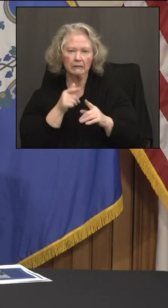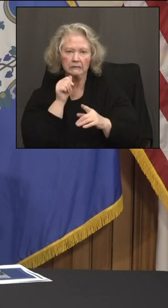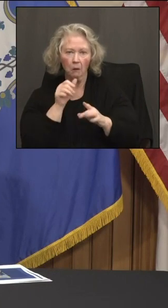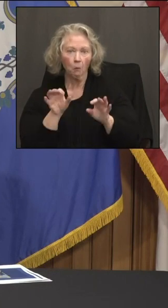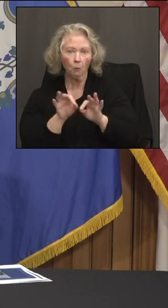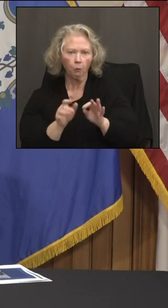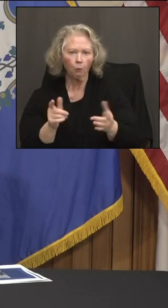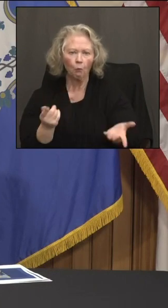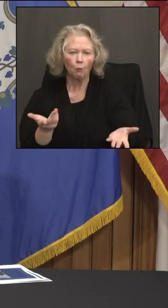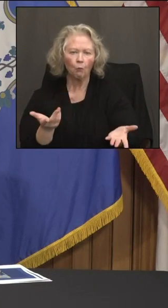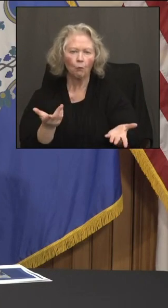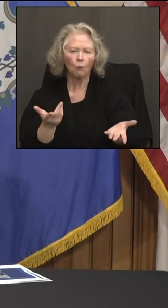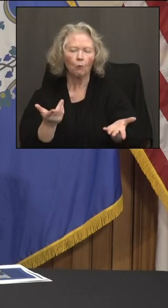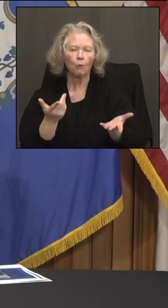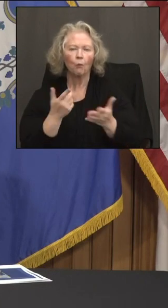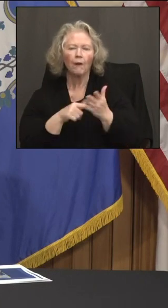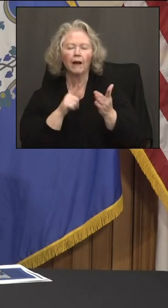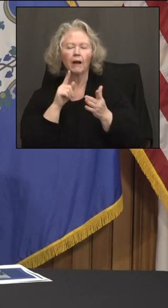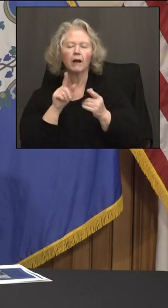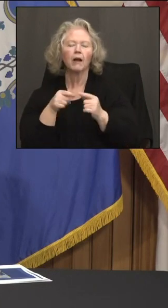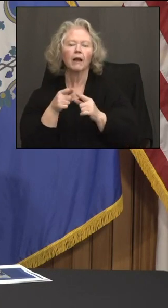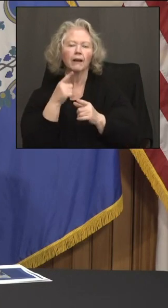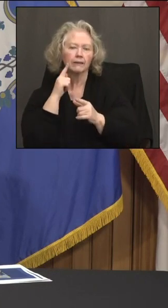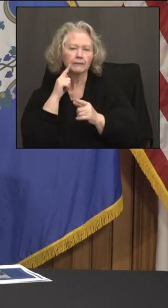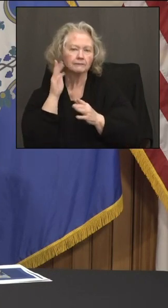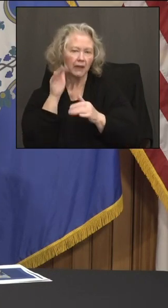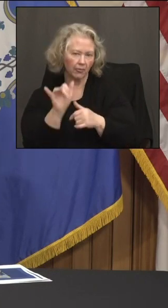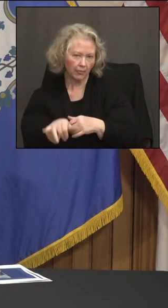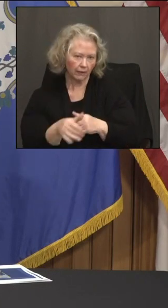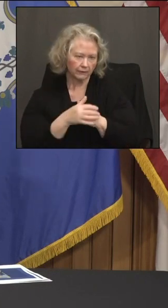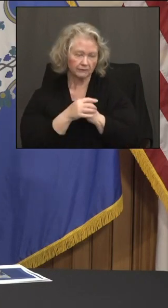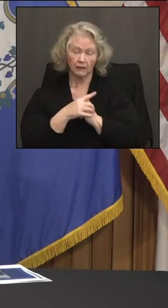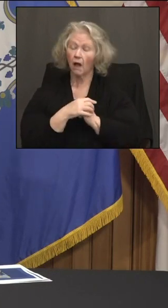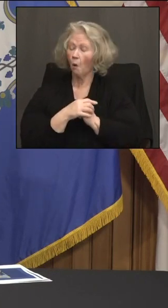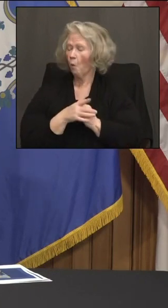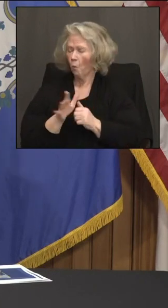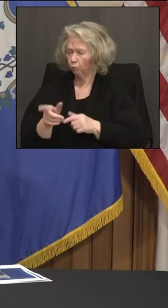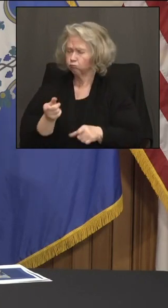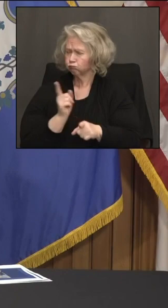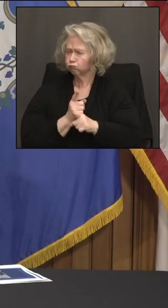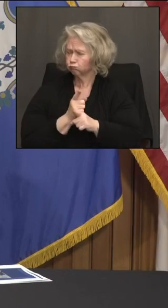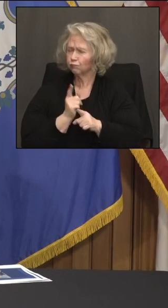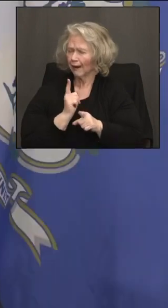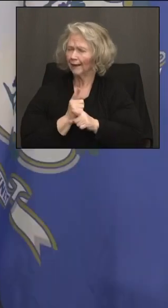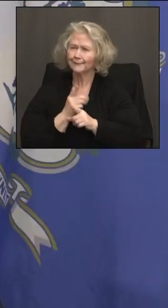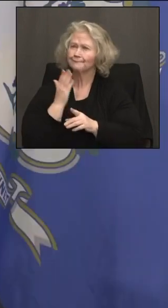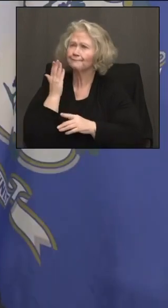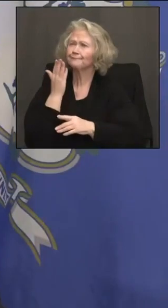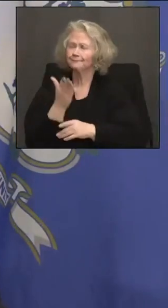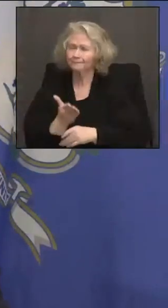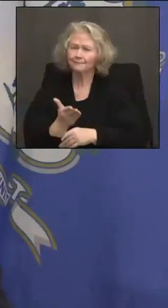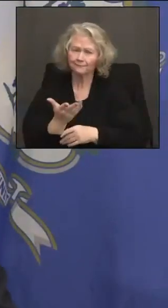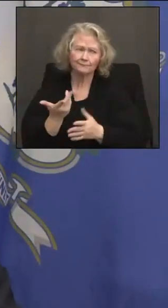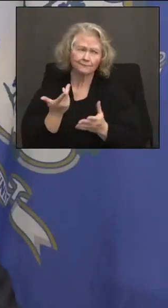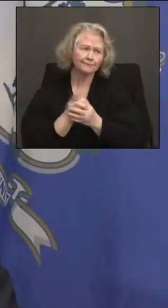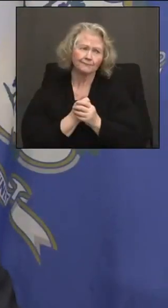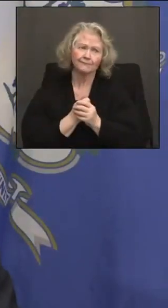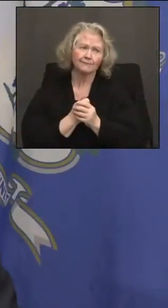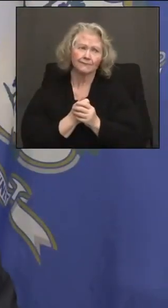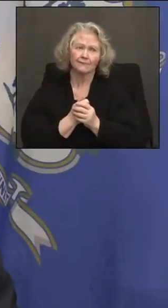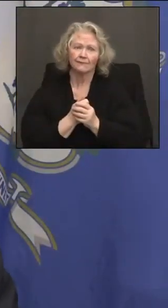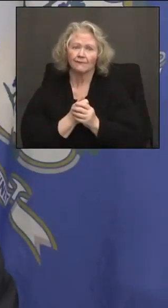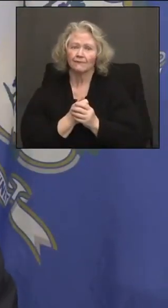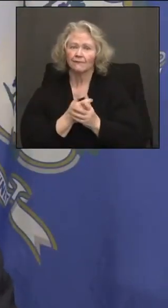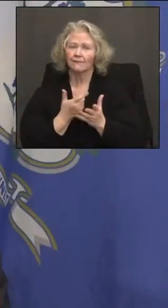trouble, right? And so what is kind of like the long term plan there? Yeah, I think you're absolutely right, Alex. Alex, at some point, you know, the